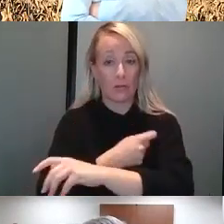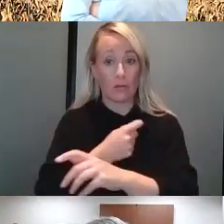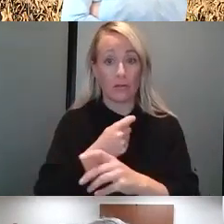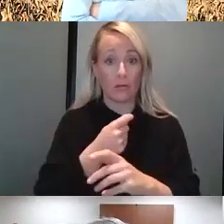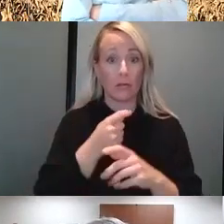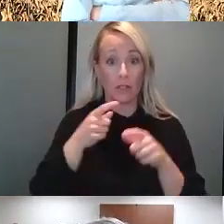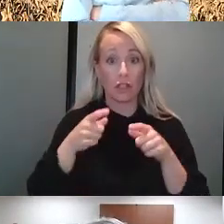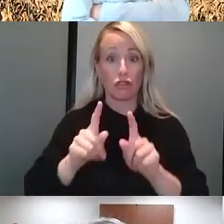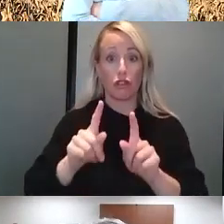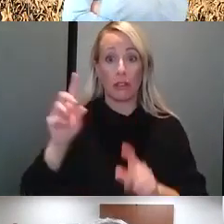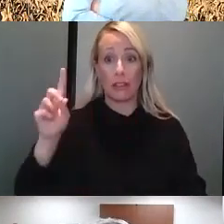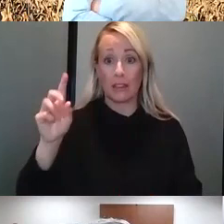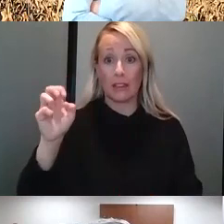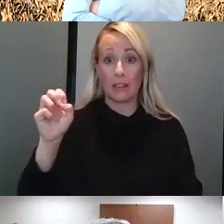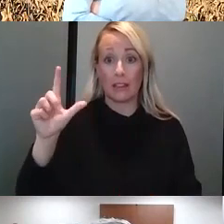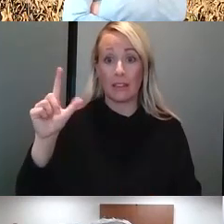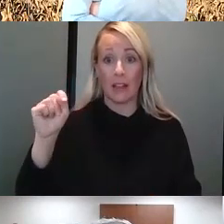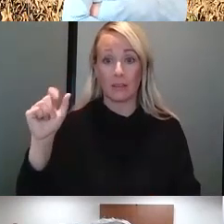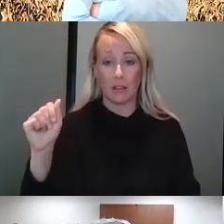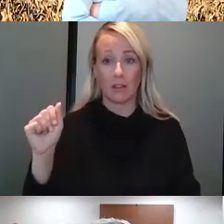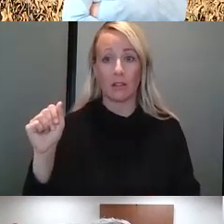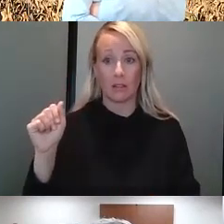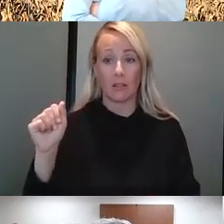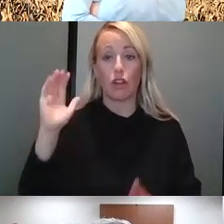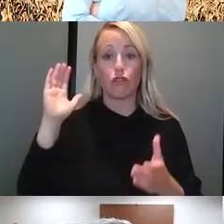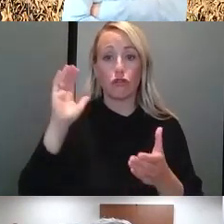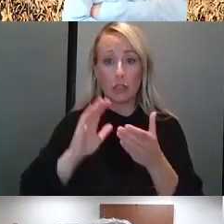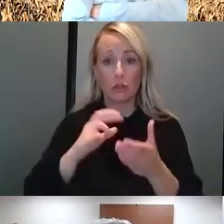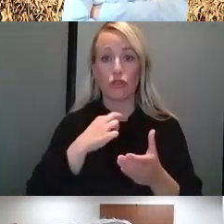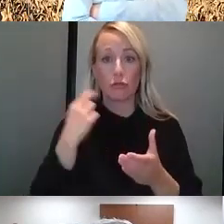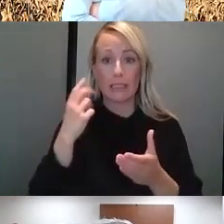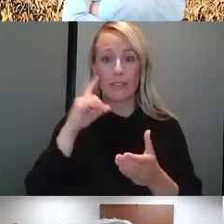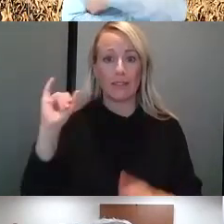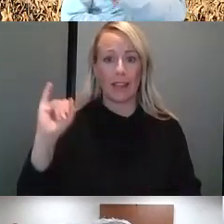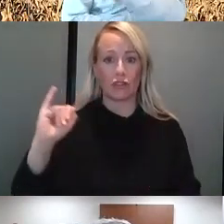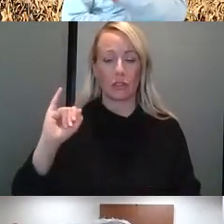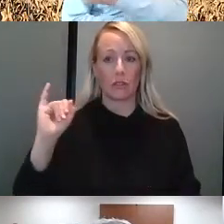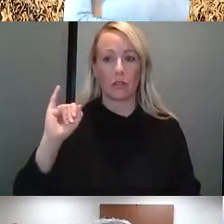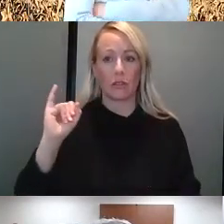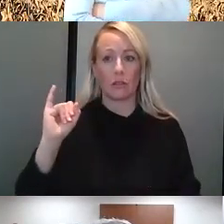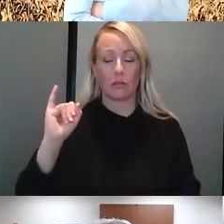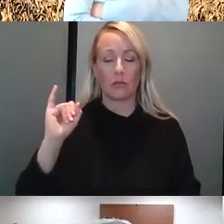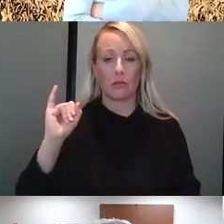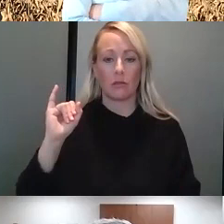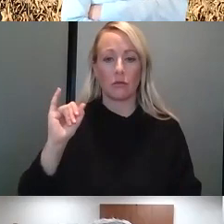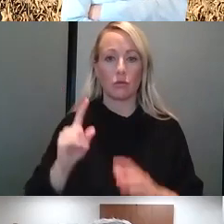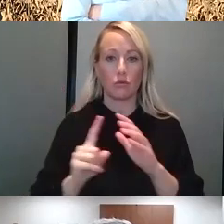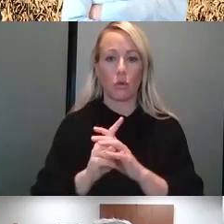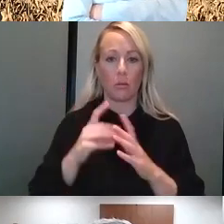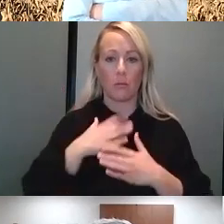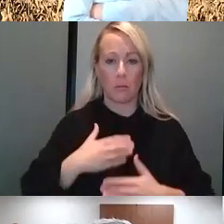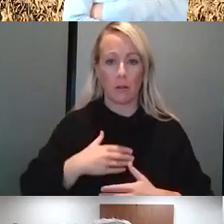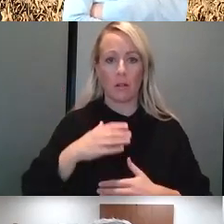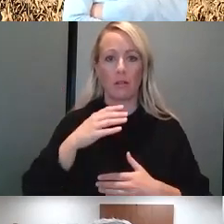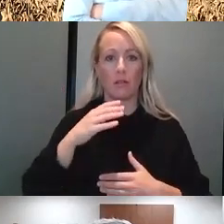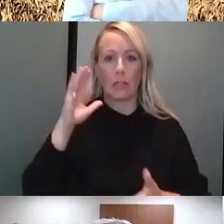during Delta reduces the risk of infection presence and multiplication of the virus by